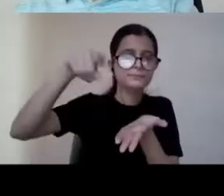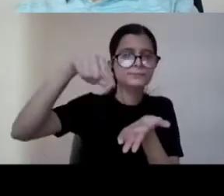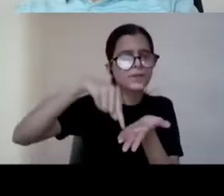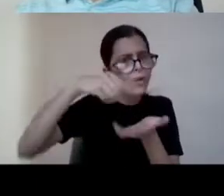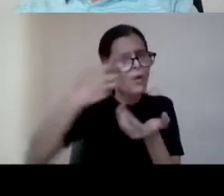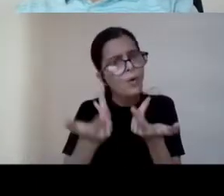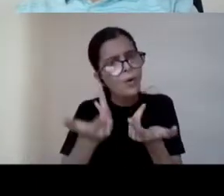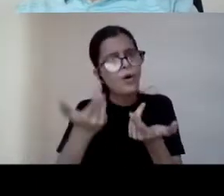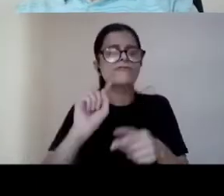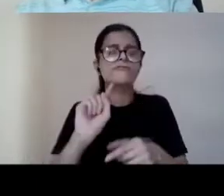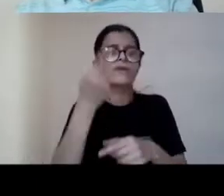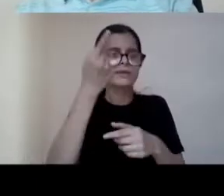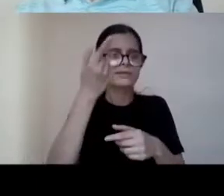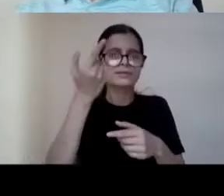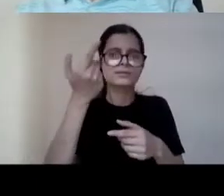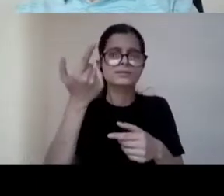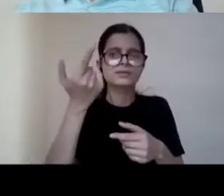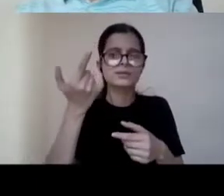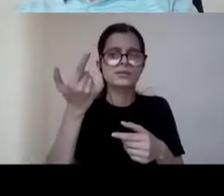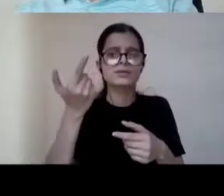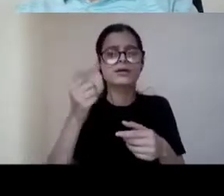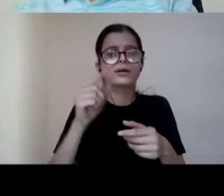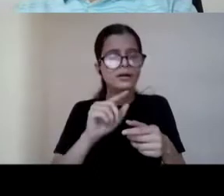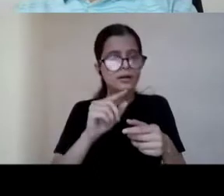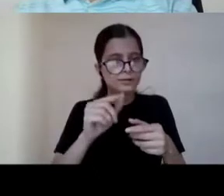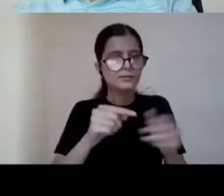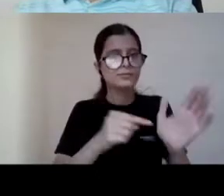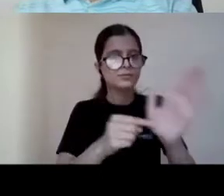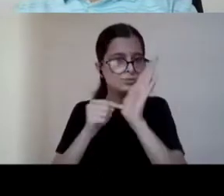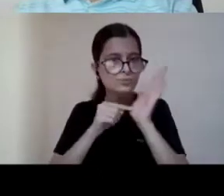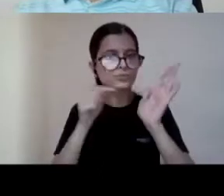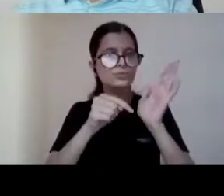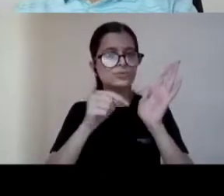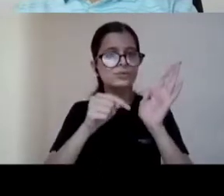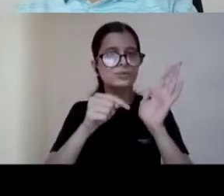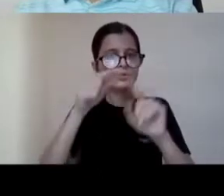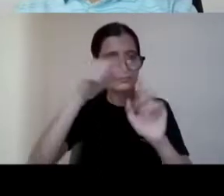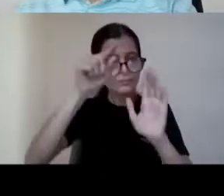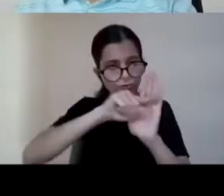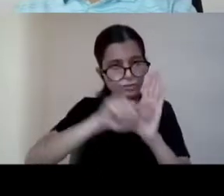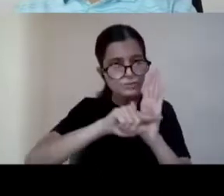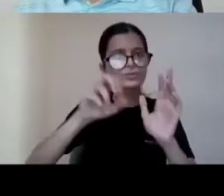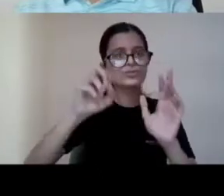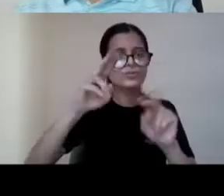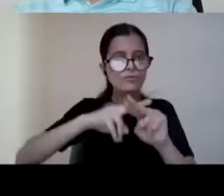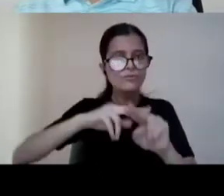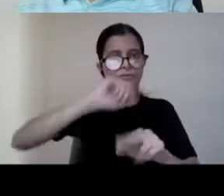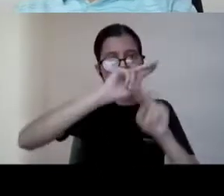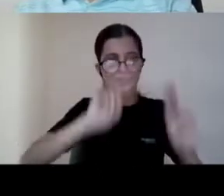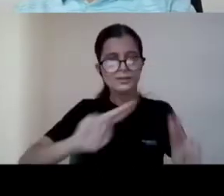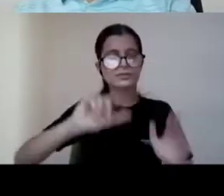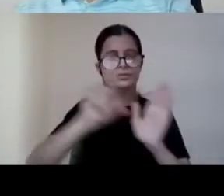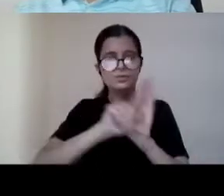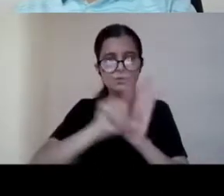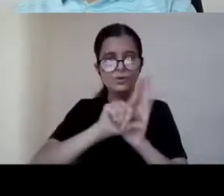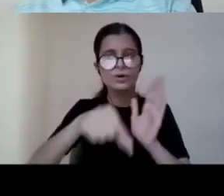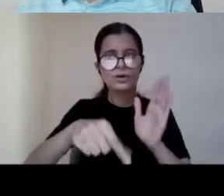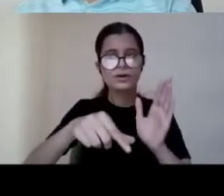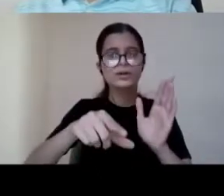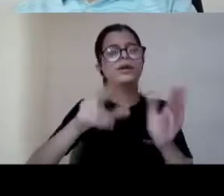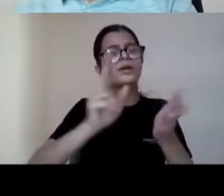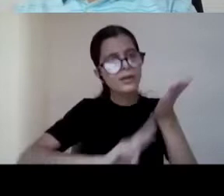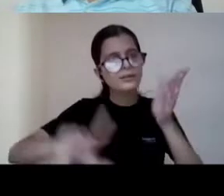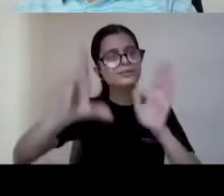have to first of all reflect that the provisions of that international law in our national